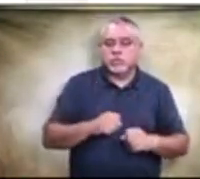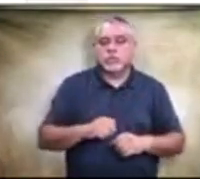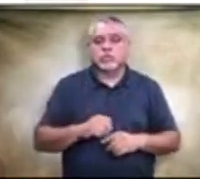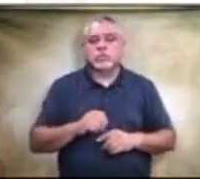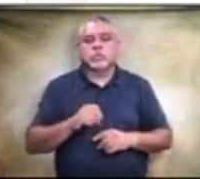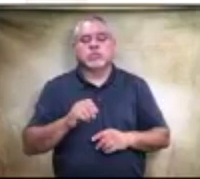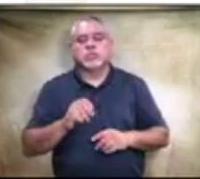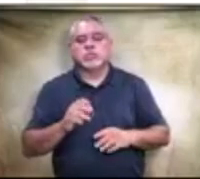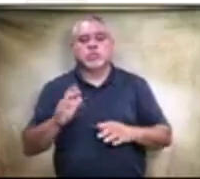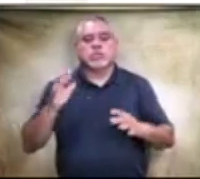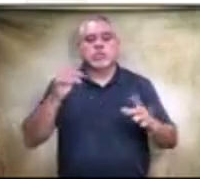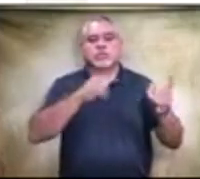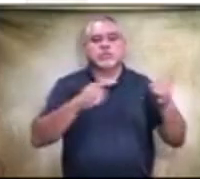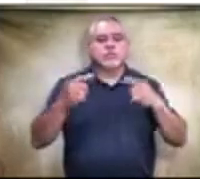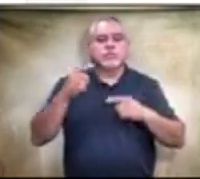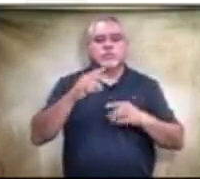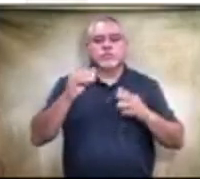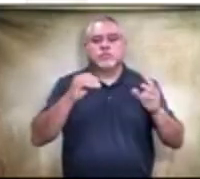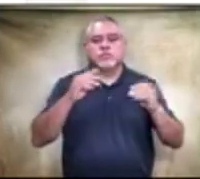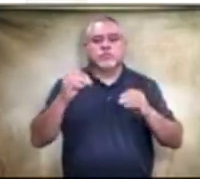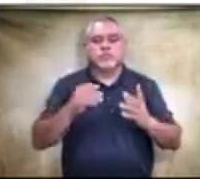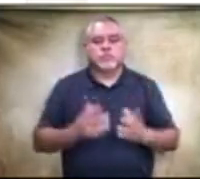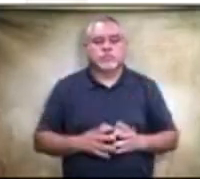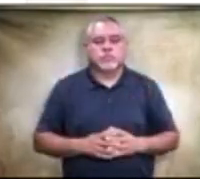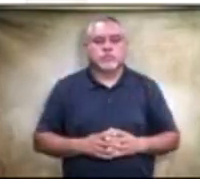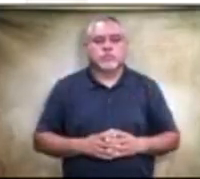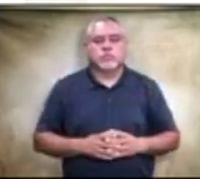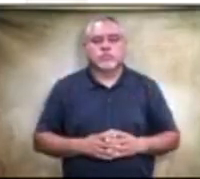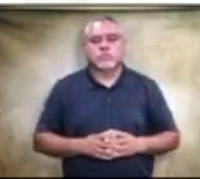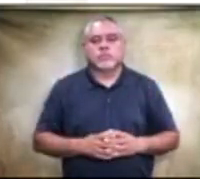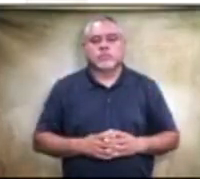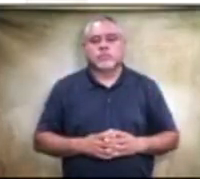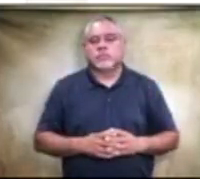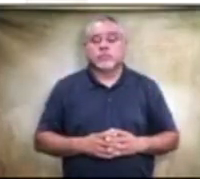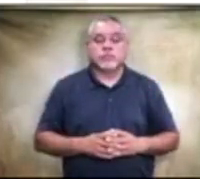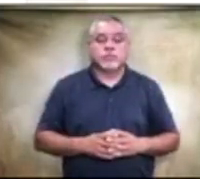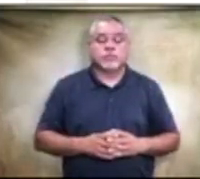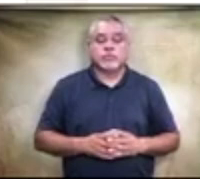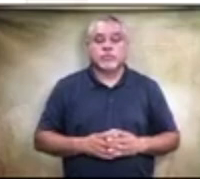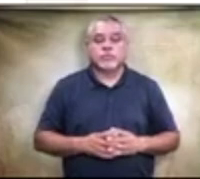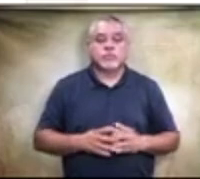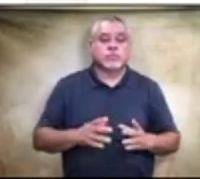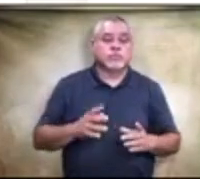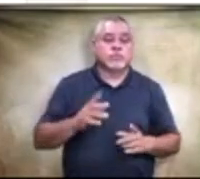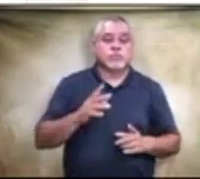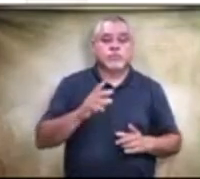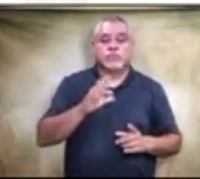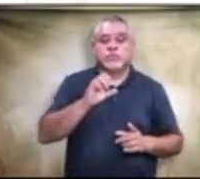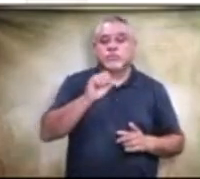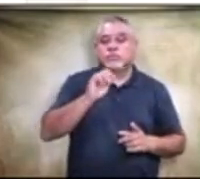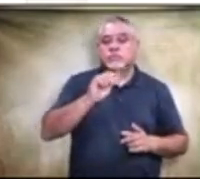all by board